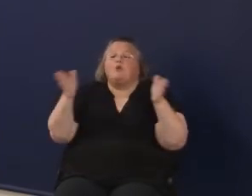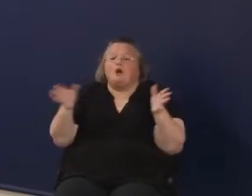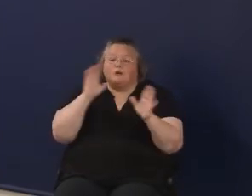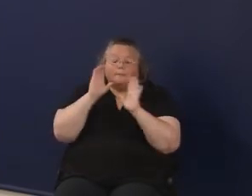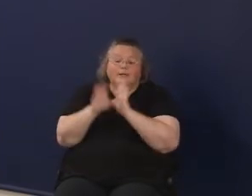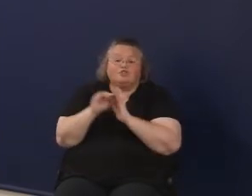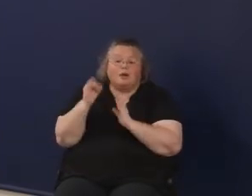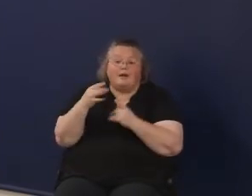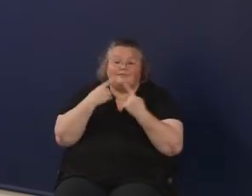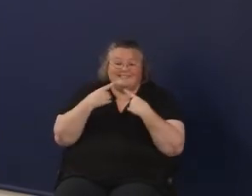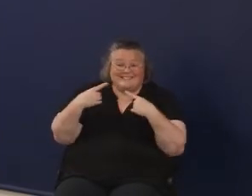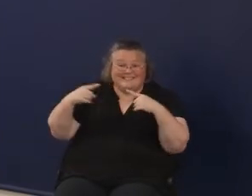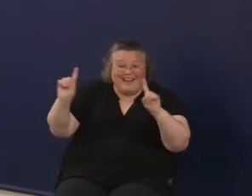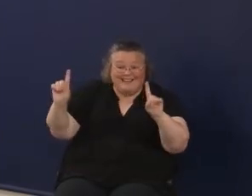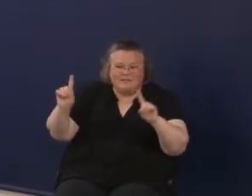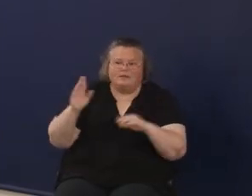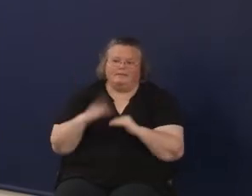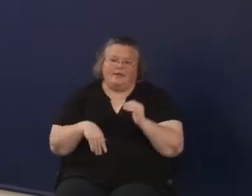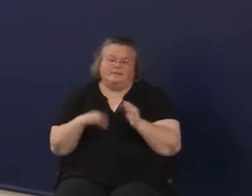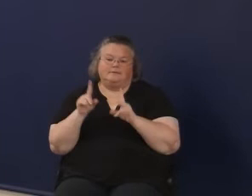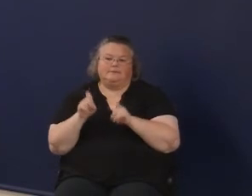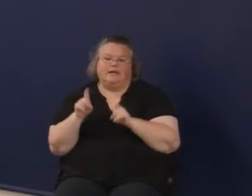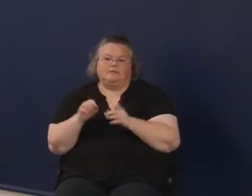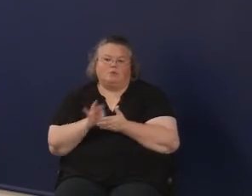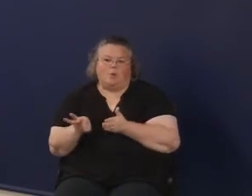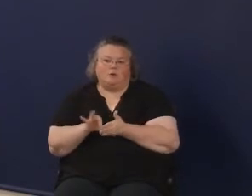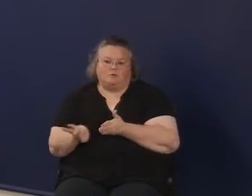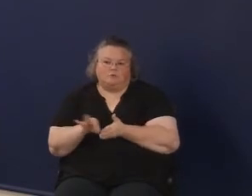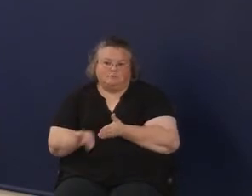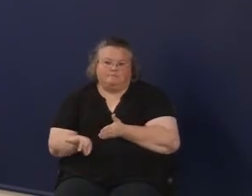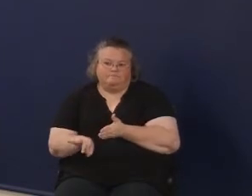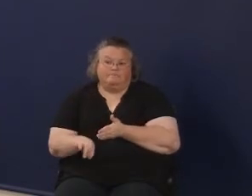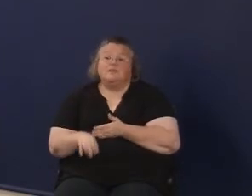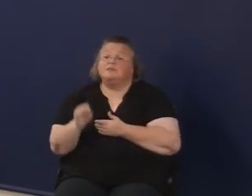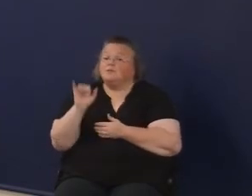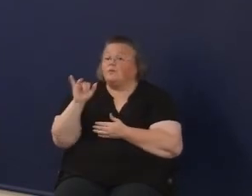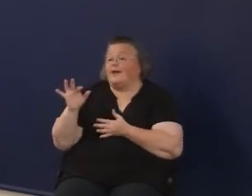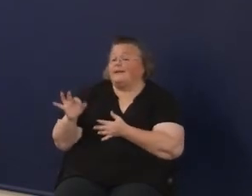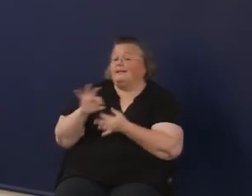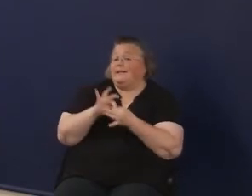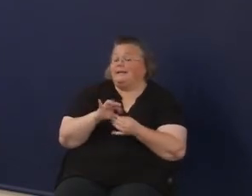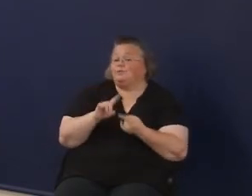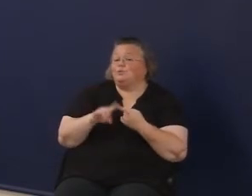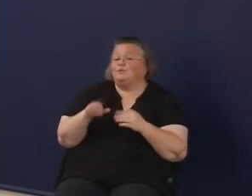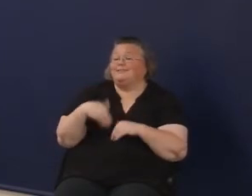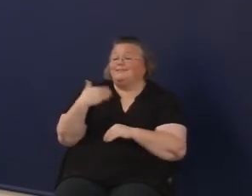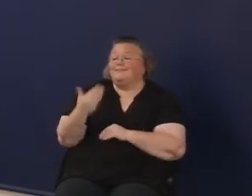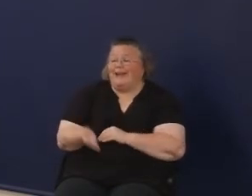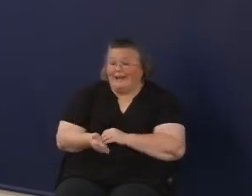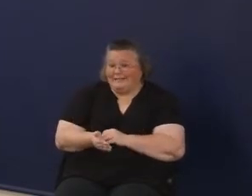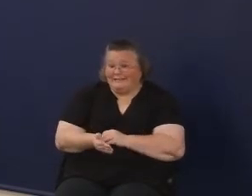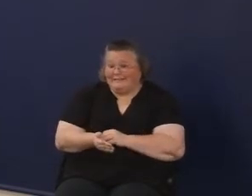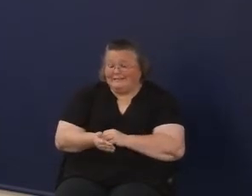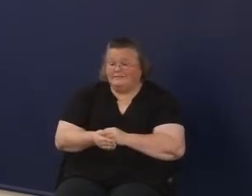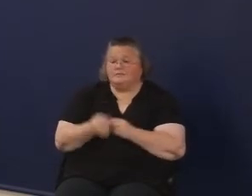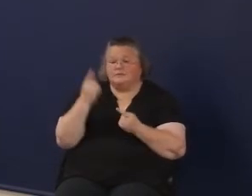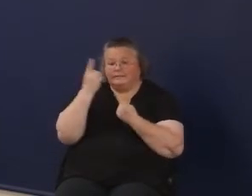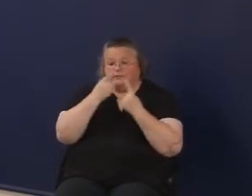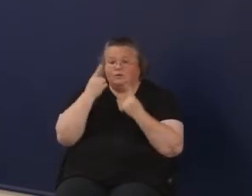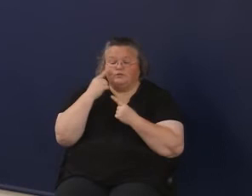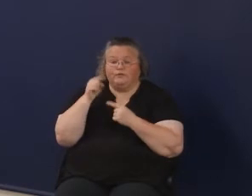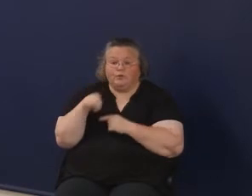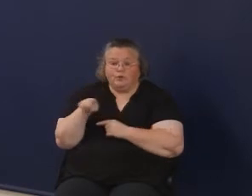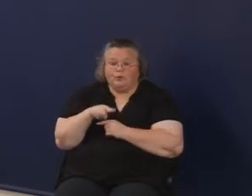than just what's measured by test scores easily. So that connects to our next sort of consideration